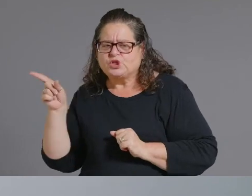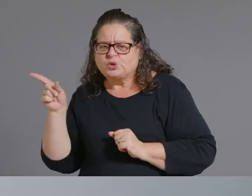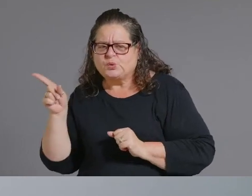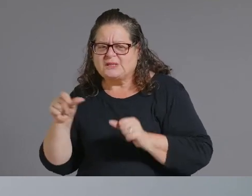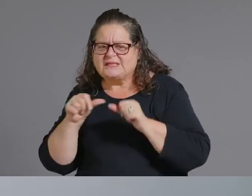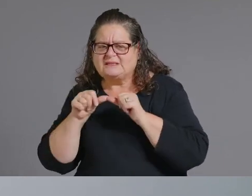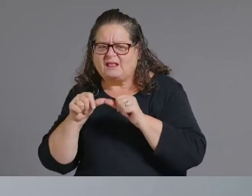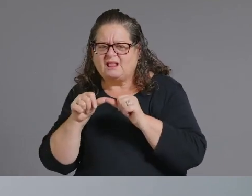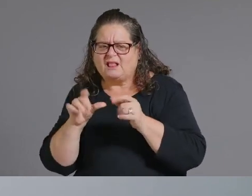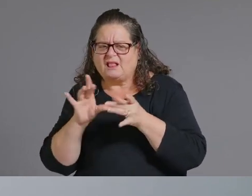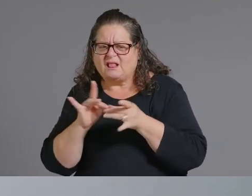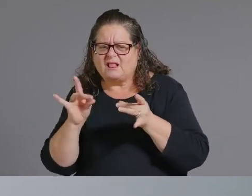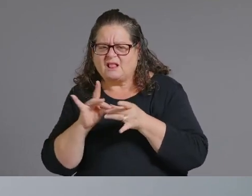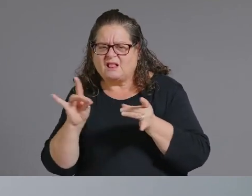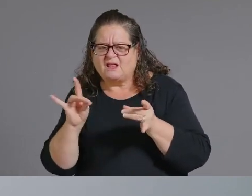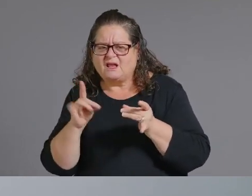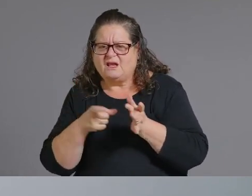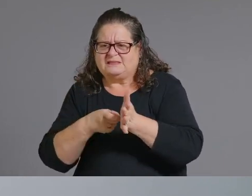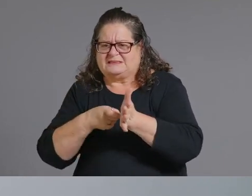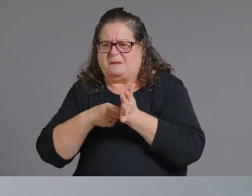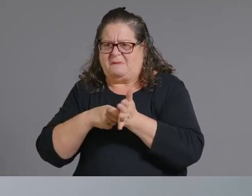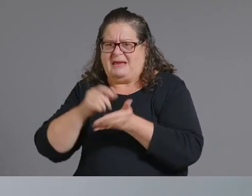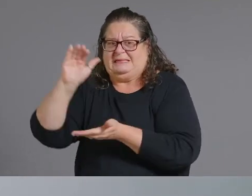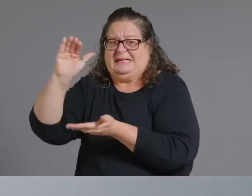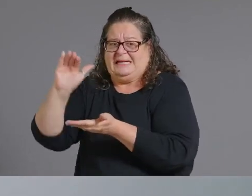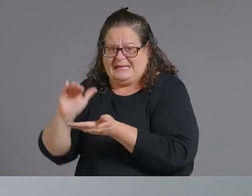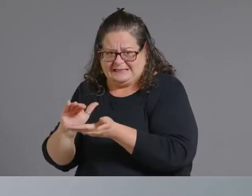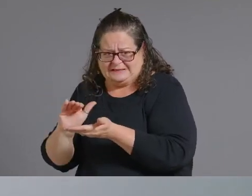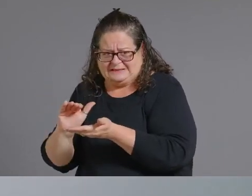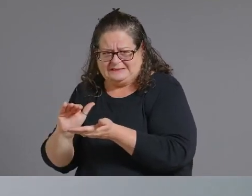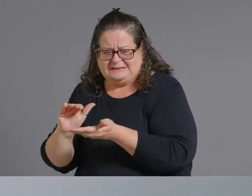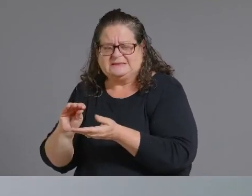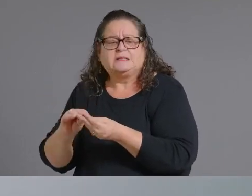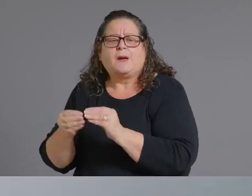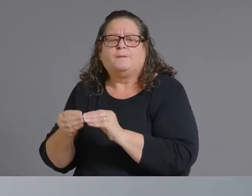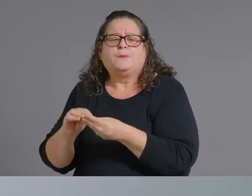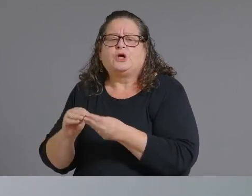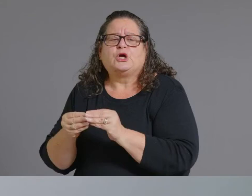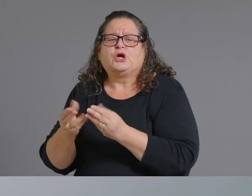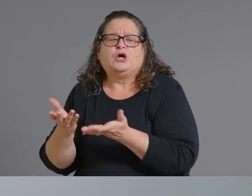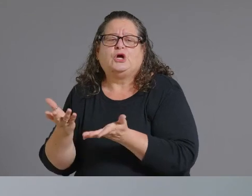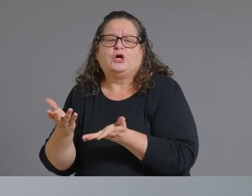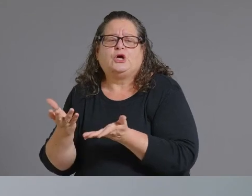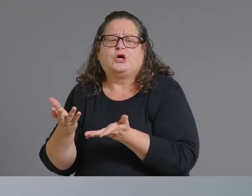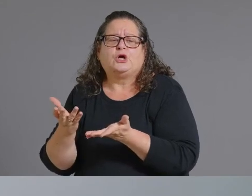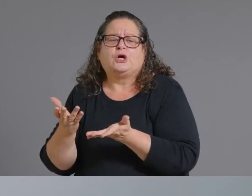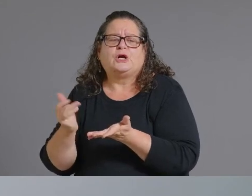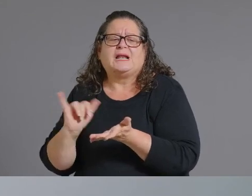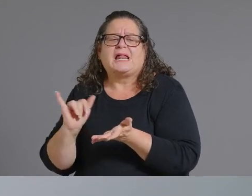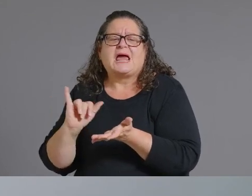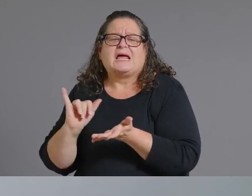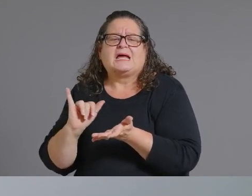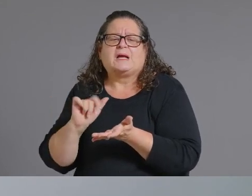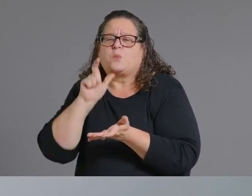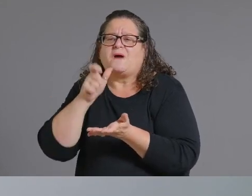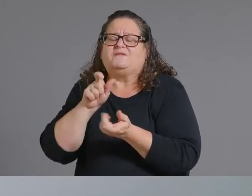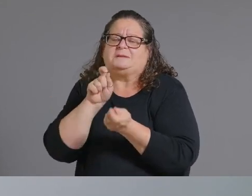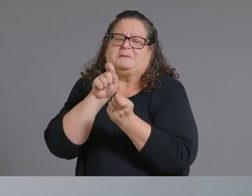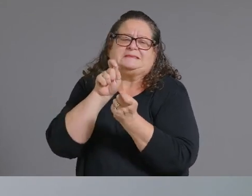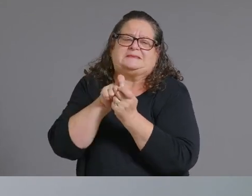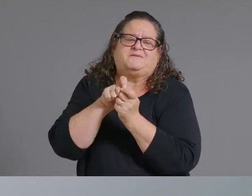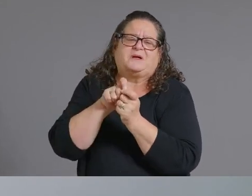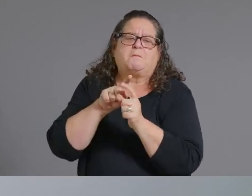decreasing can you put a number on that can you kind of give me an idea of where it doesn't have to be specific but just kind of